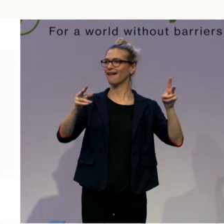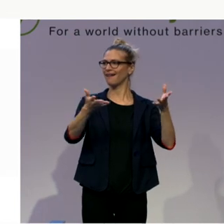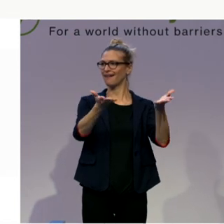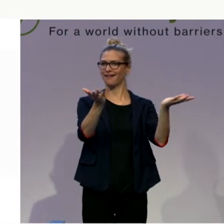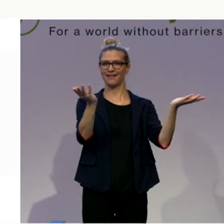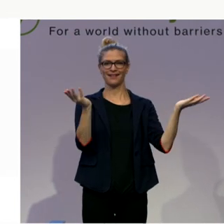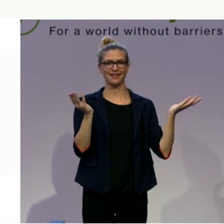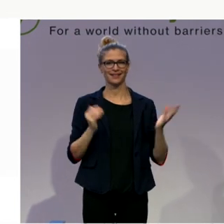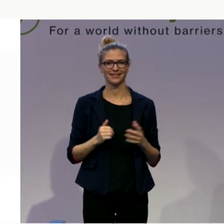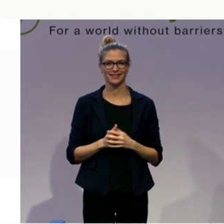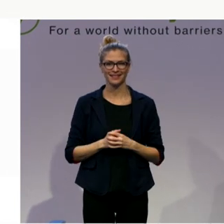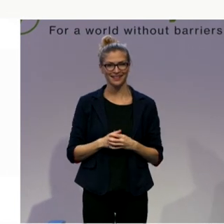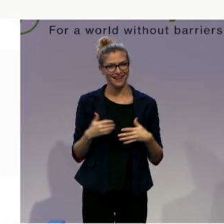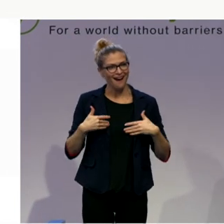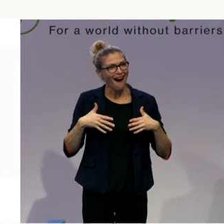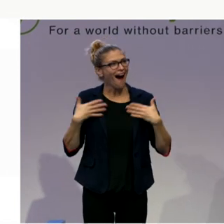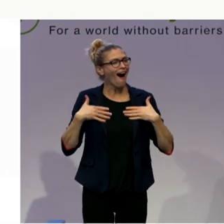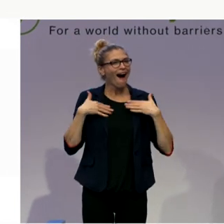How they feel right now.